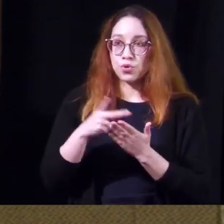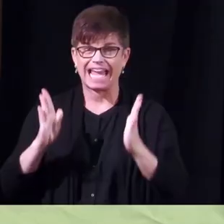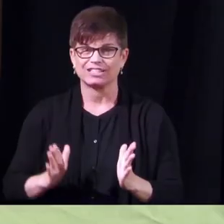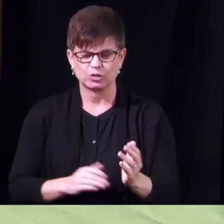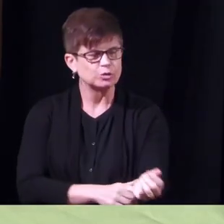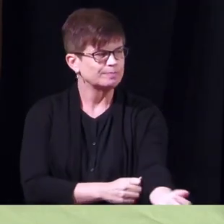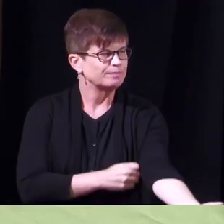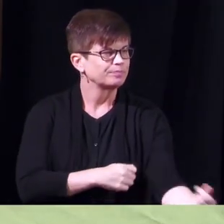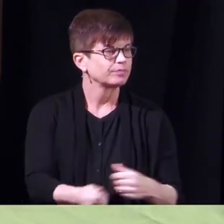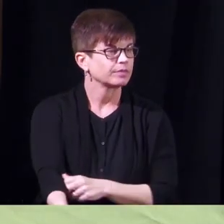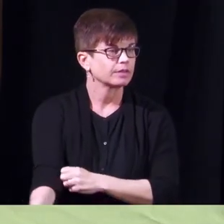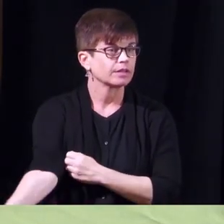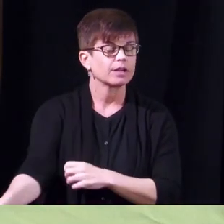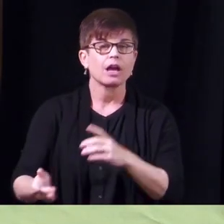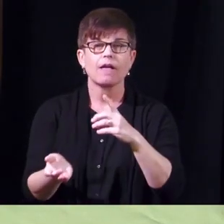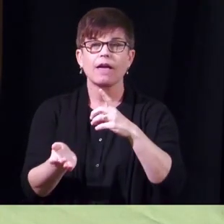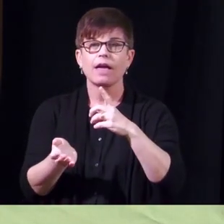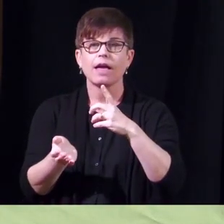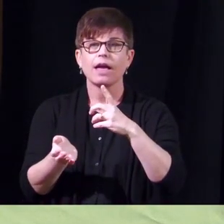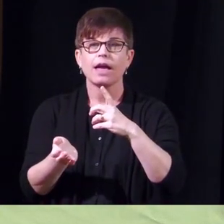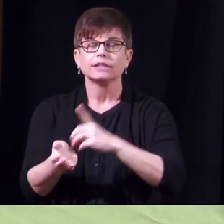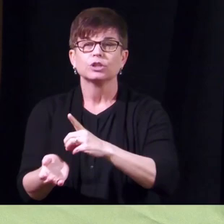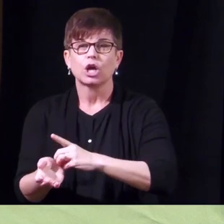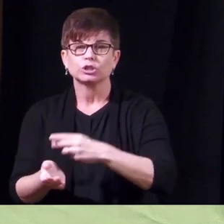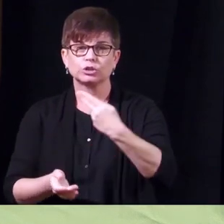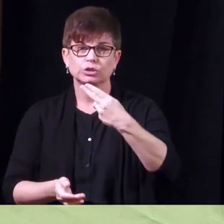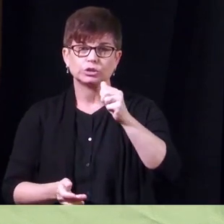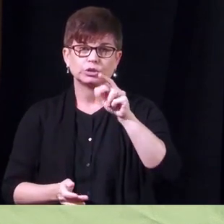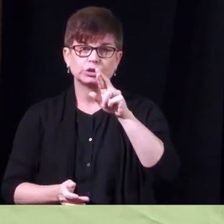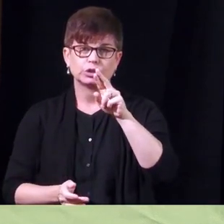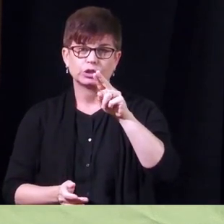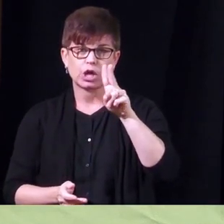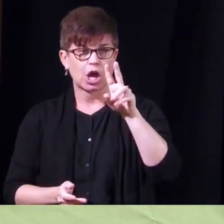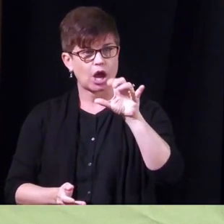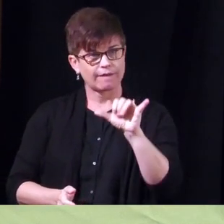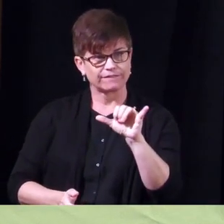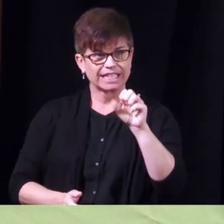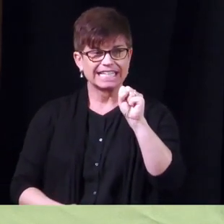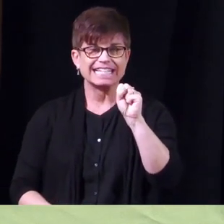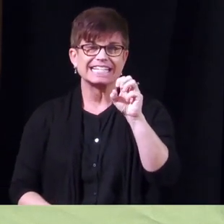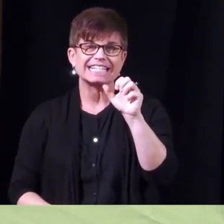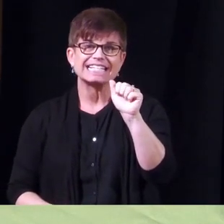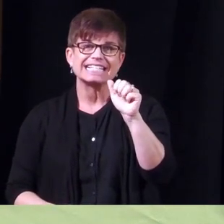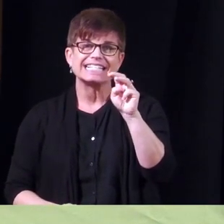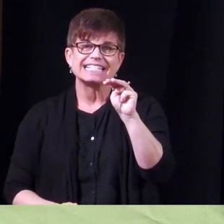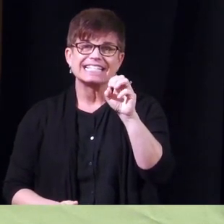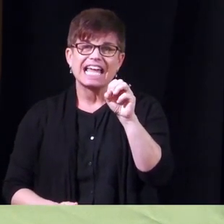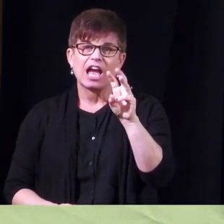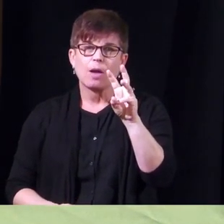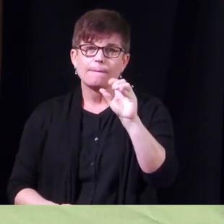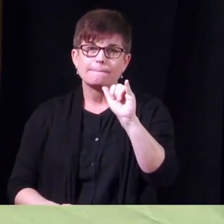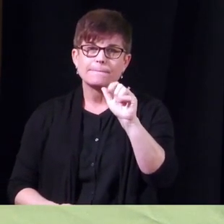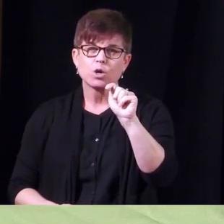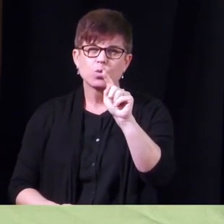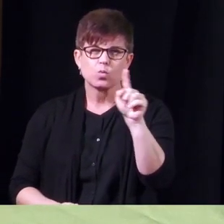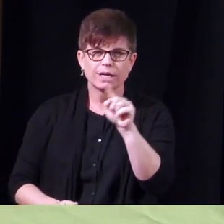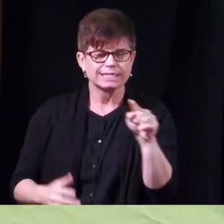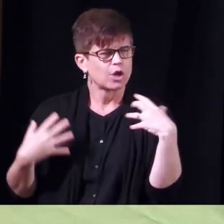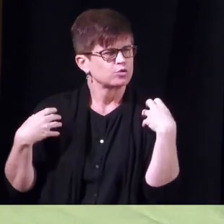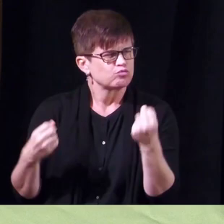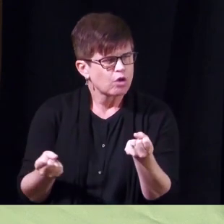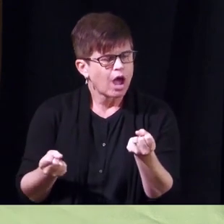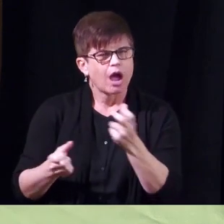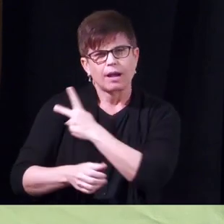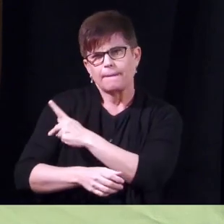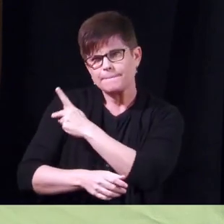this is dr harvey samowitz dr samowitz believes that a strong doctor patient relationship is critical